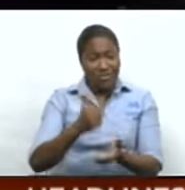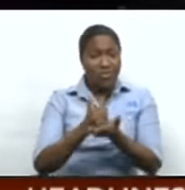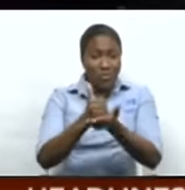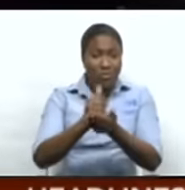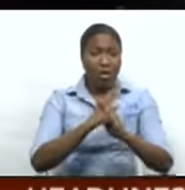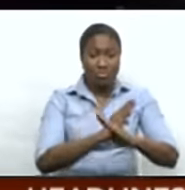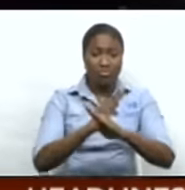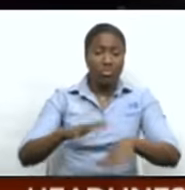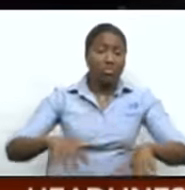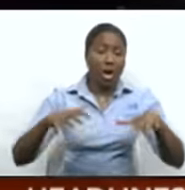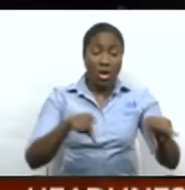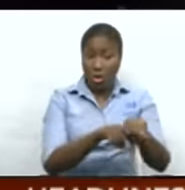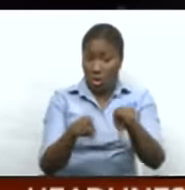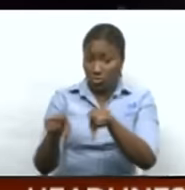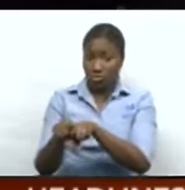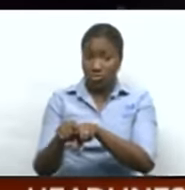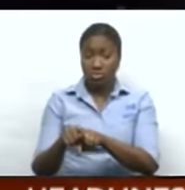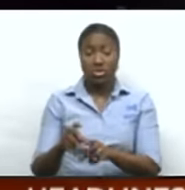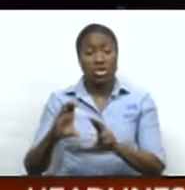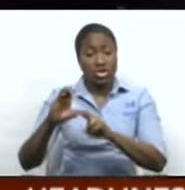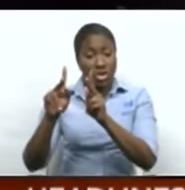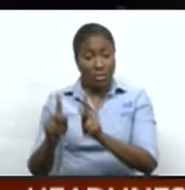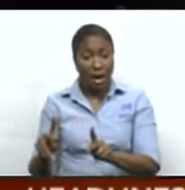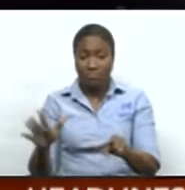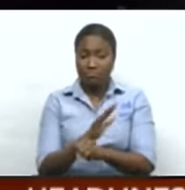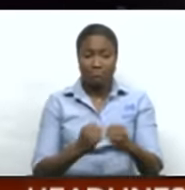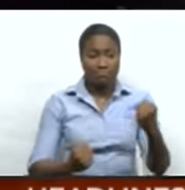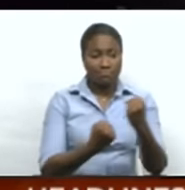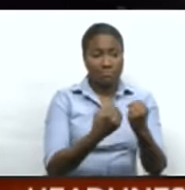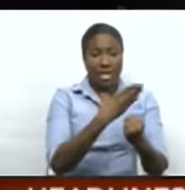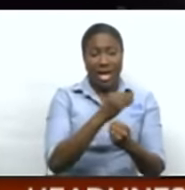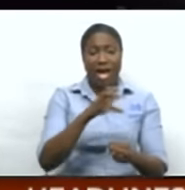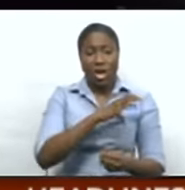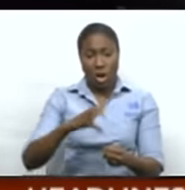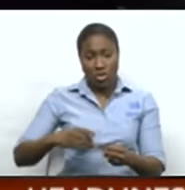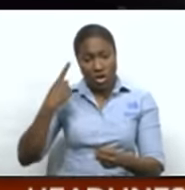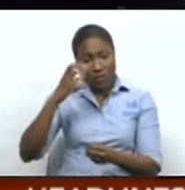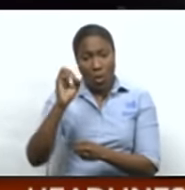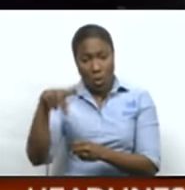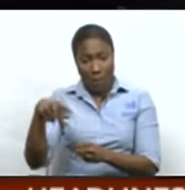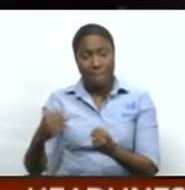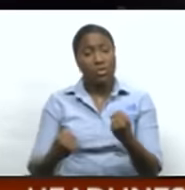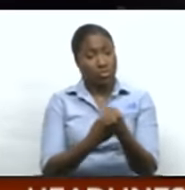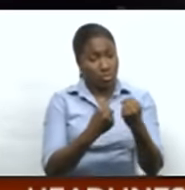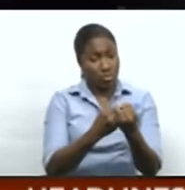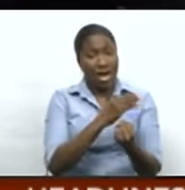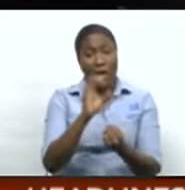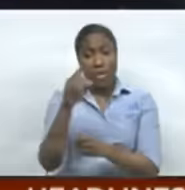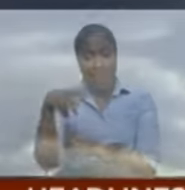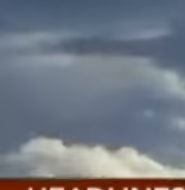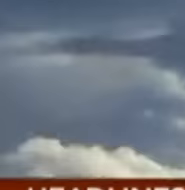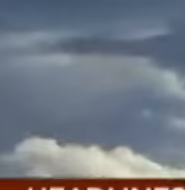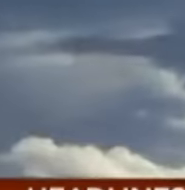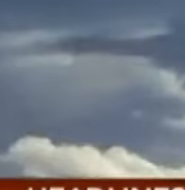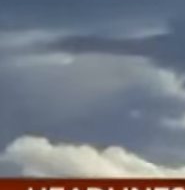Noting there is full support from the chairman and the council of the corporation as well as the ODPM.